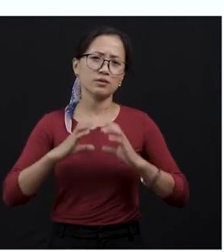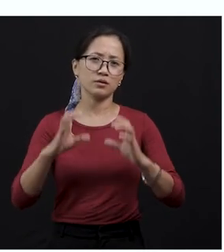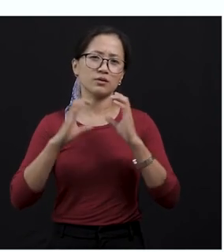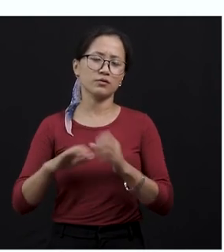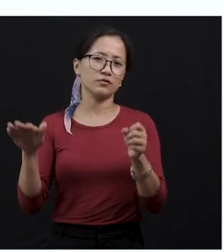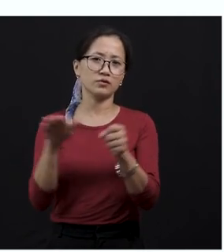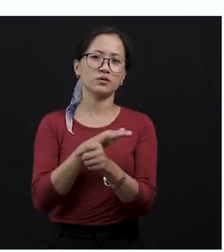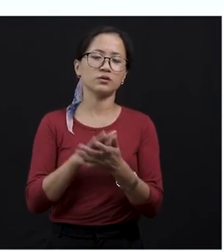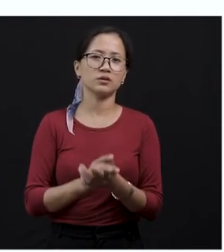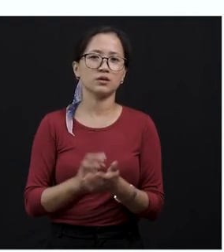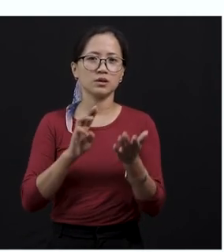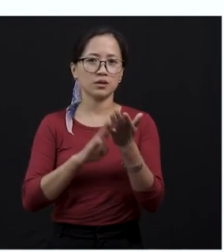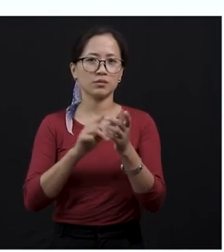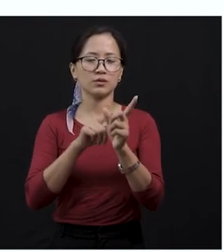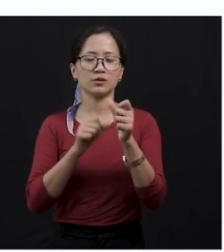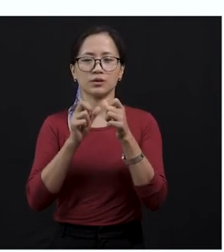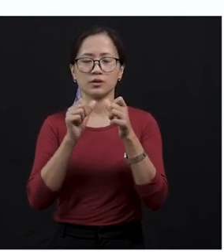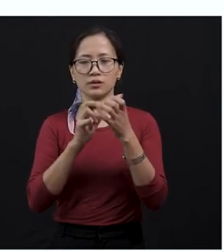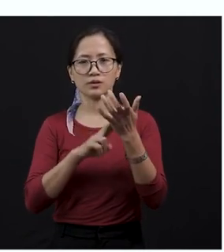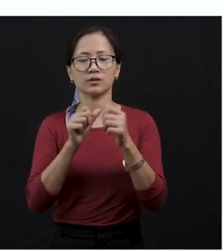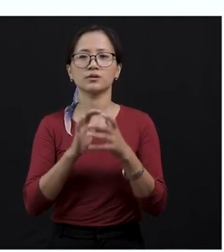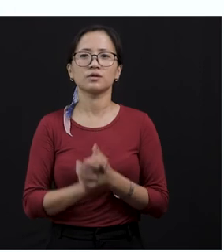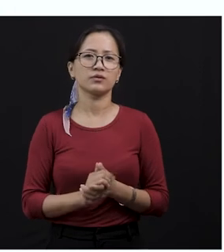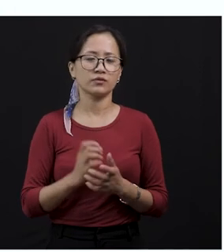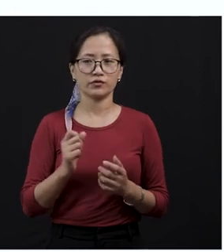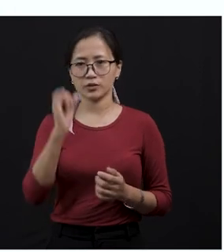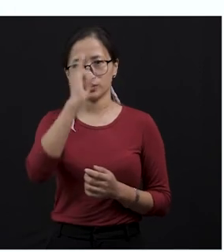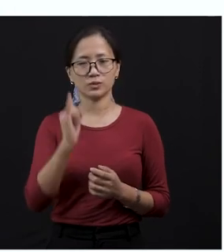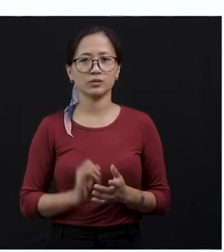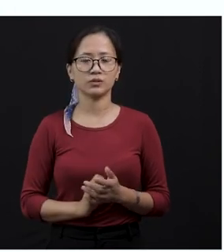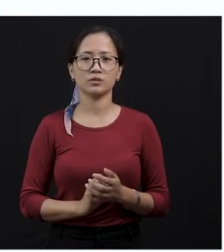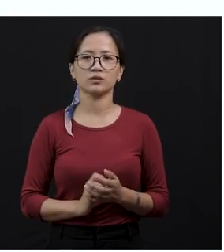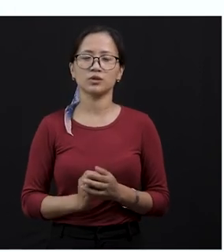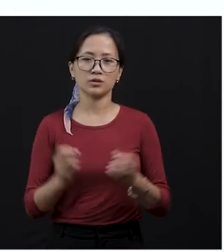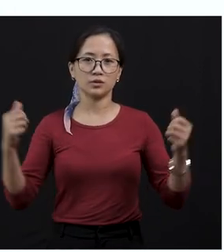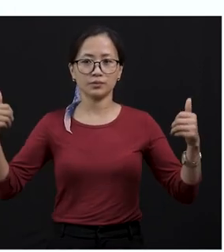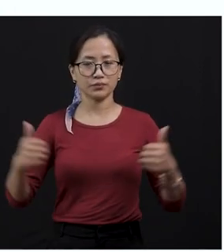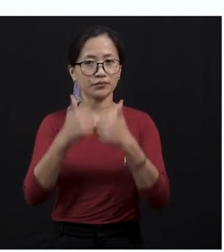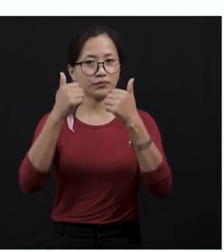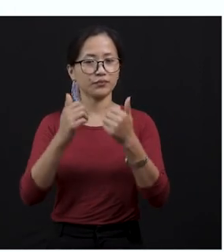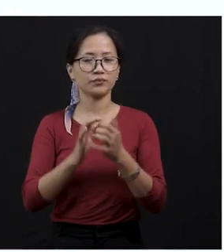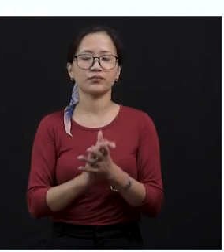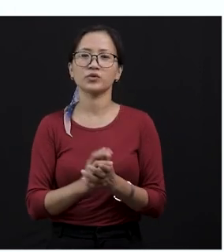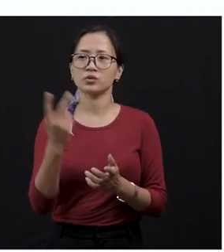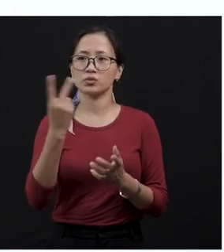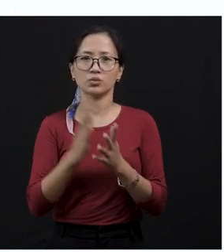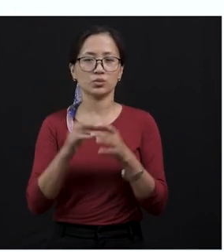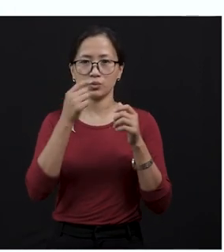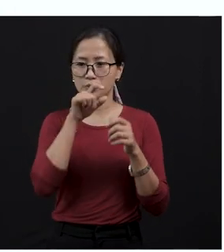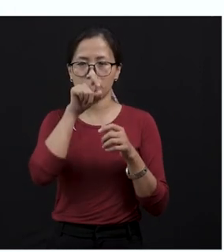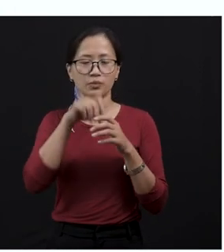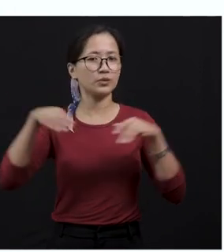By now, the maina is feeling weak. Because for the second time, they bumped into each other. The crow and the maina